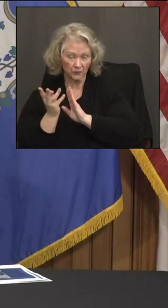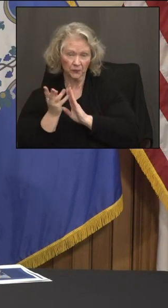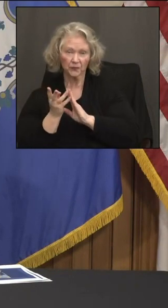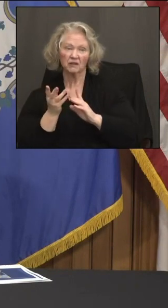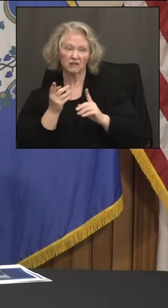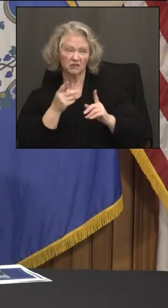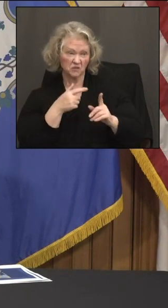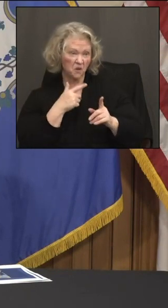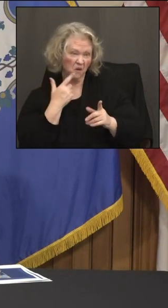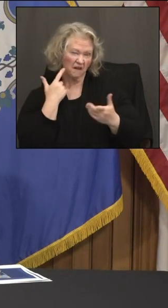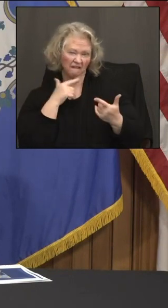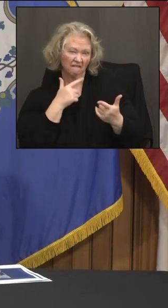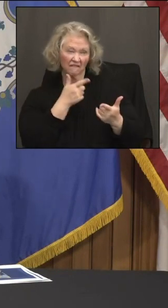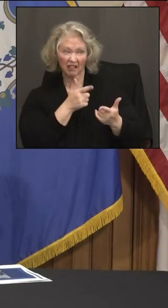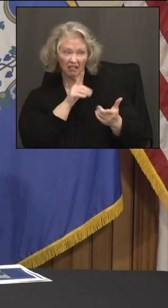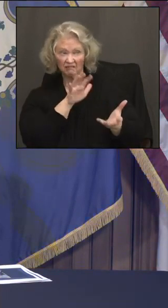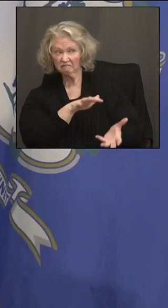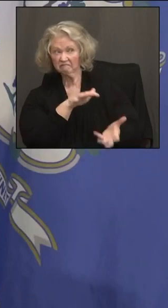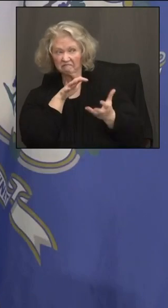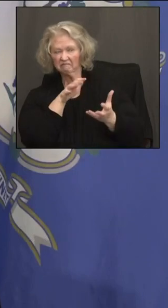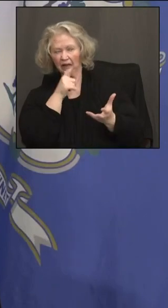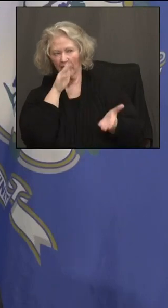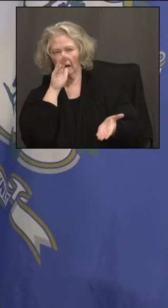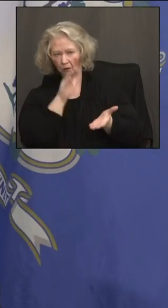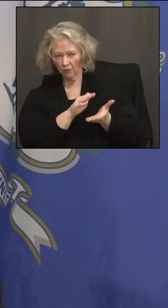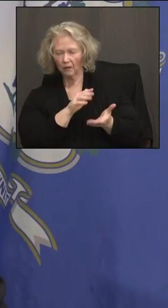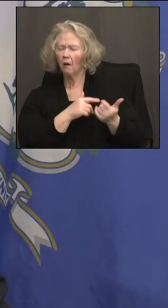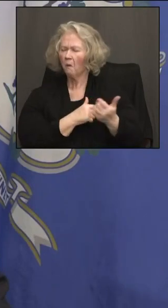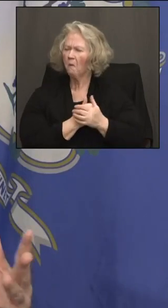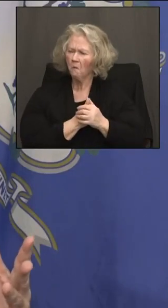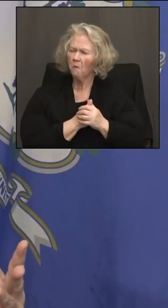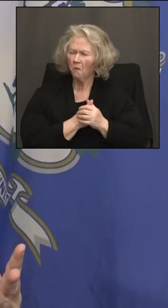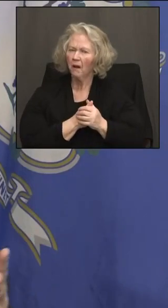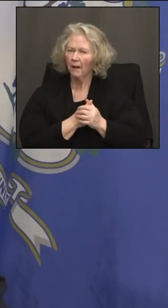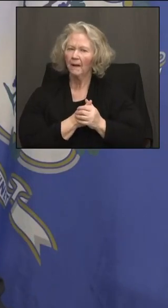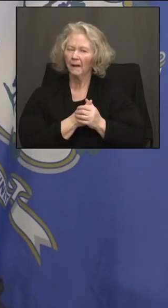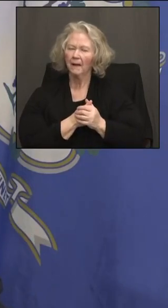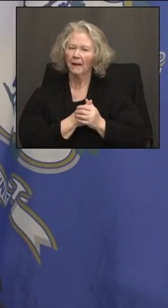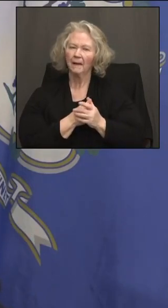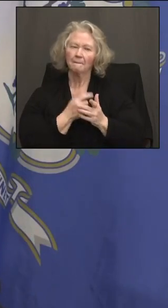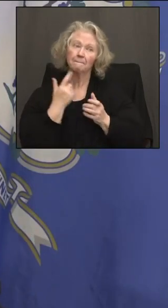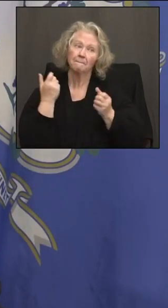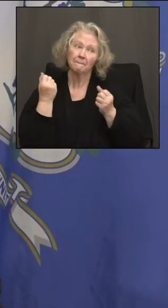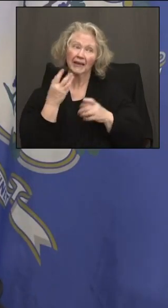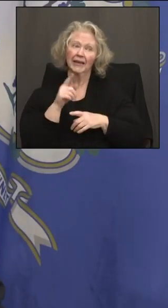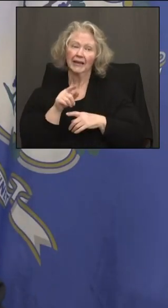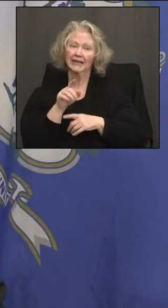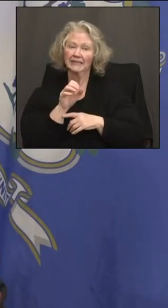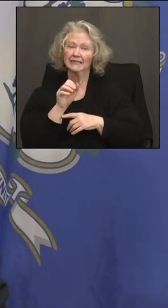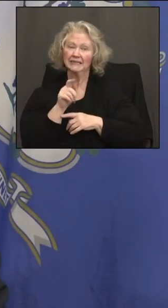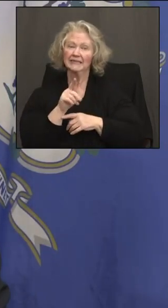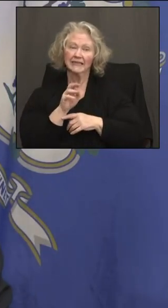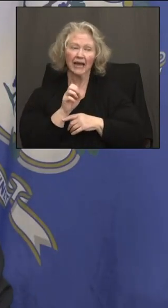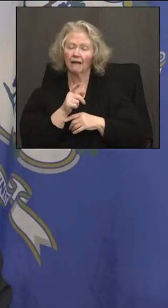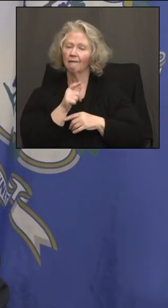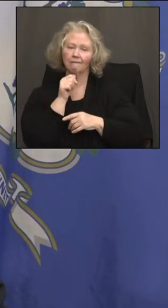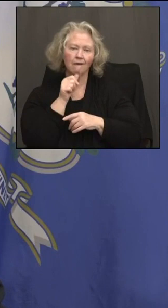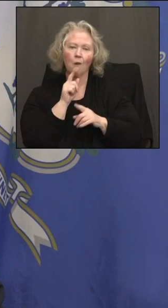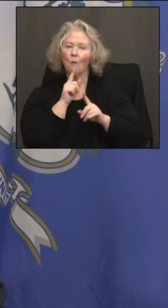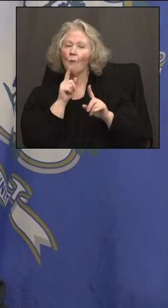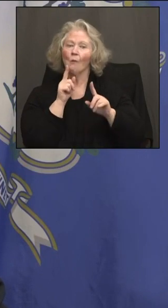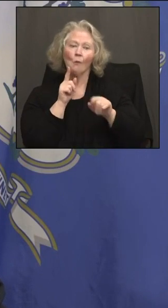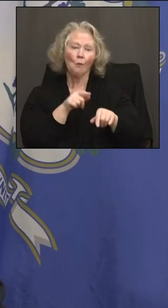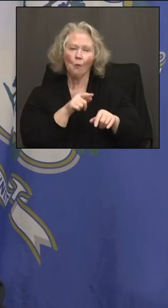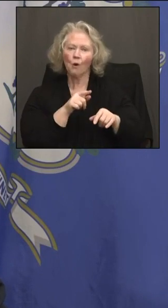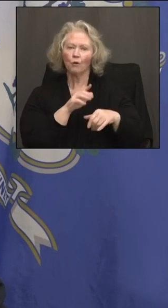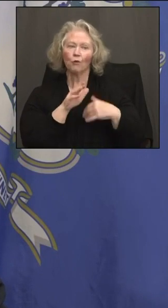supply. So we need a lower dose, correct? Yeah, Julia, my understanding is you've got a fair number of states who haven't, you know, ordered all the allocation that's